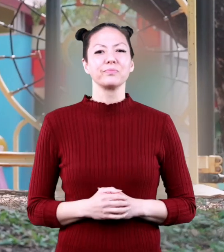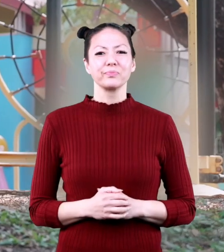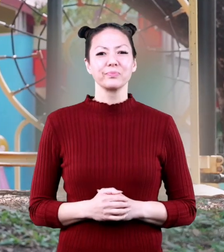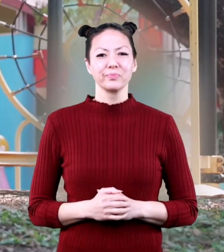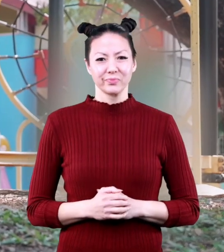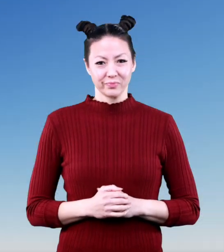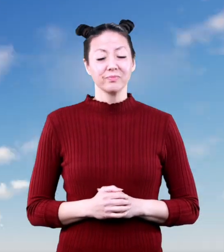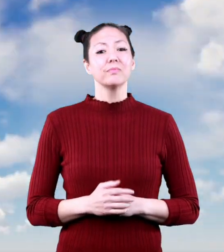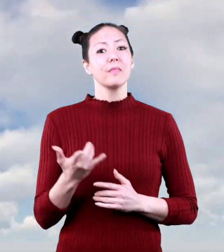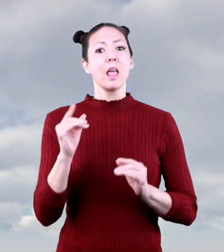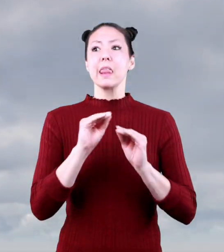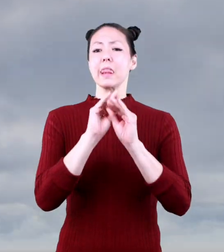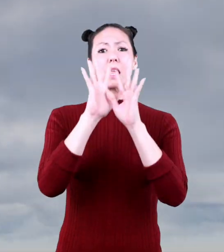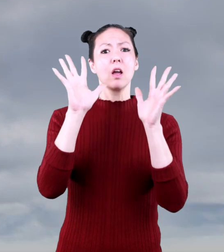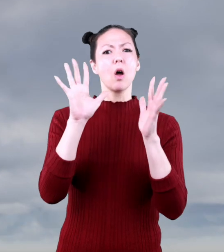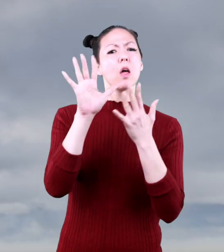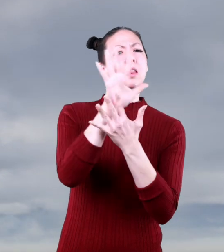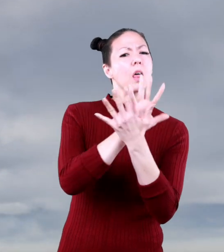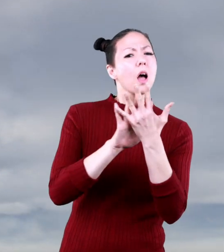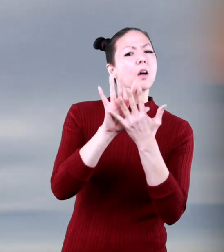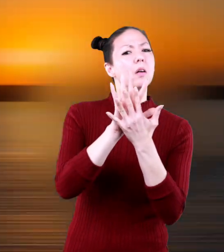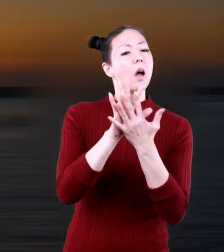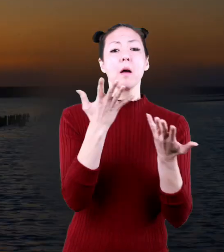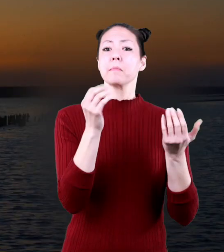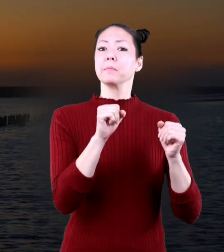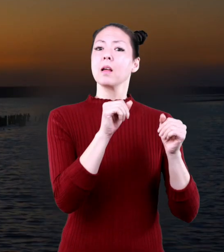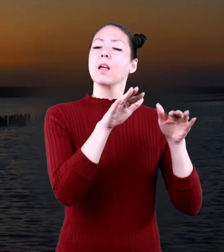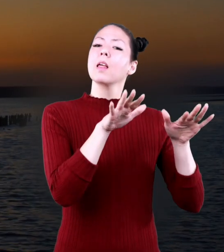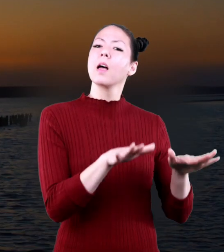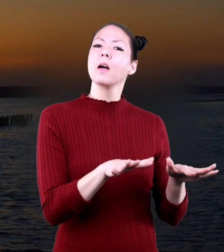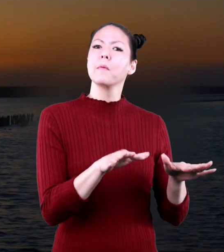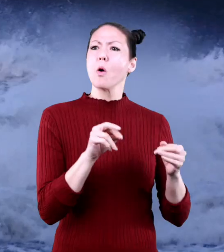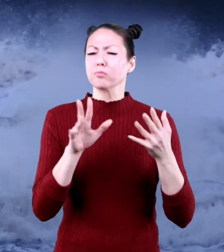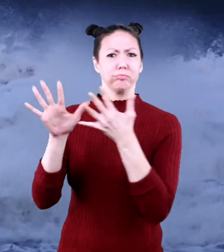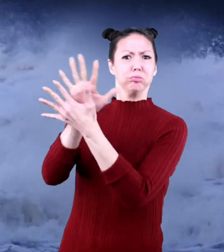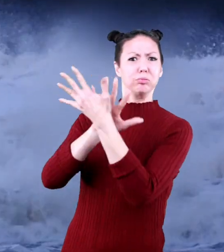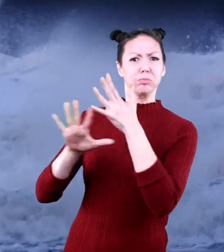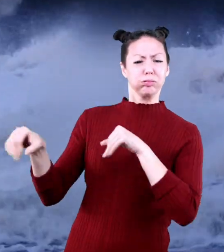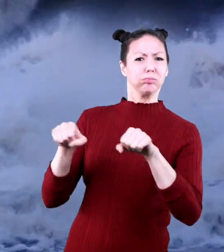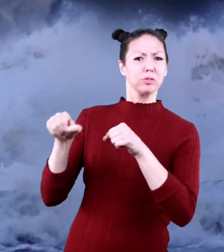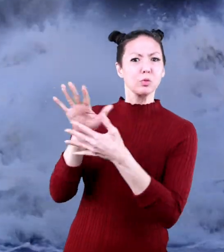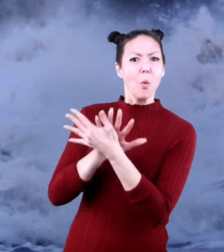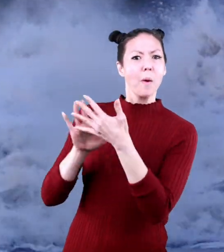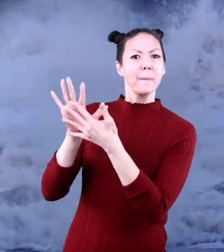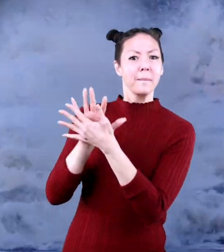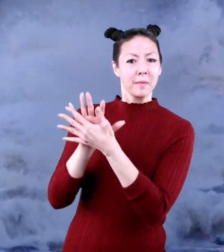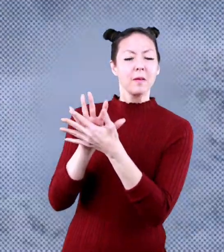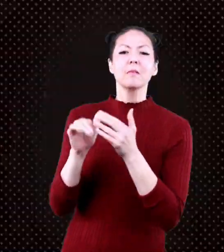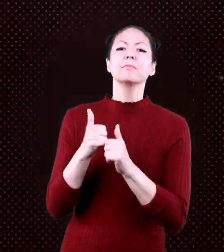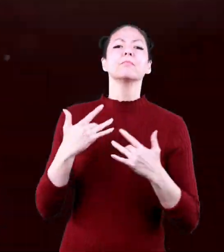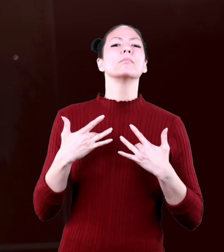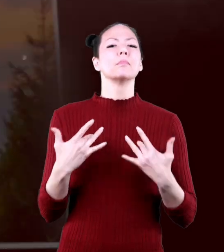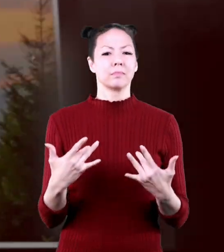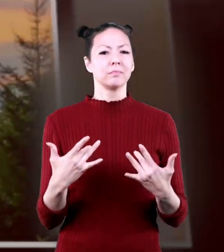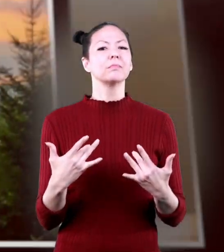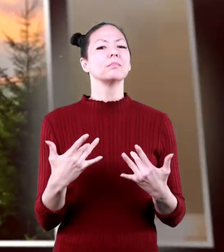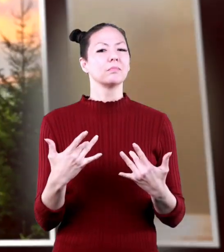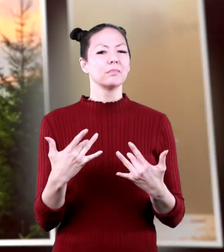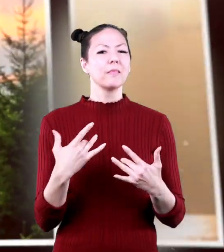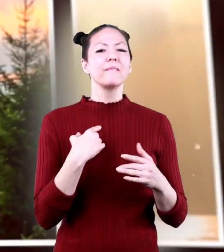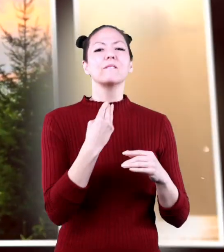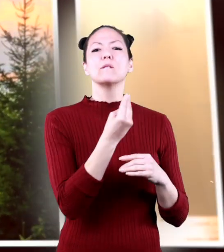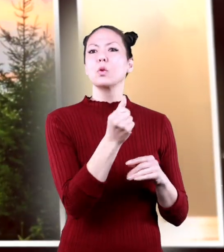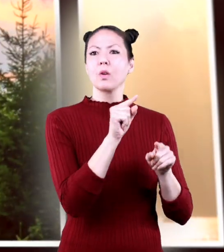dry, clear or cloudy, or calm. Or stormy. Most of the time,